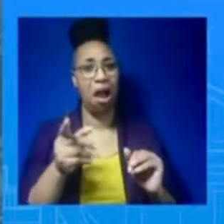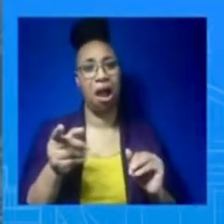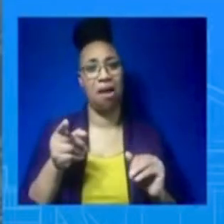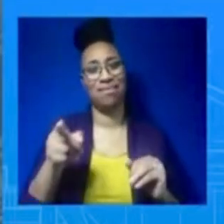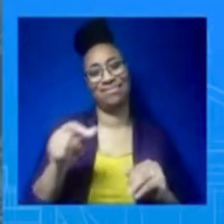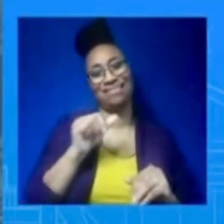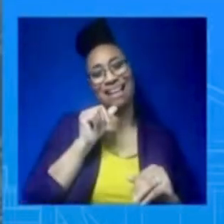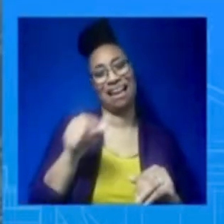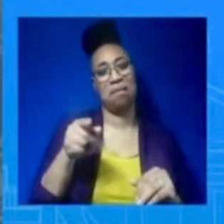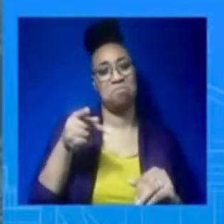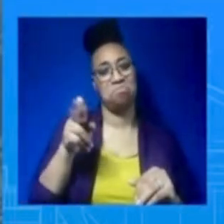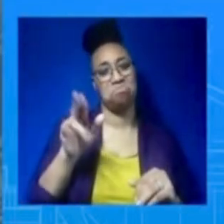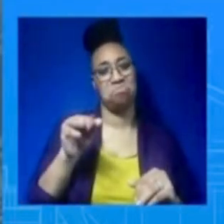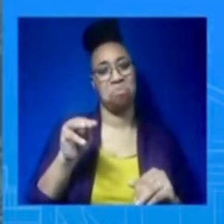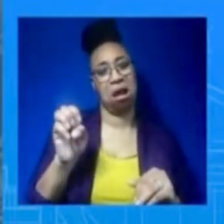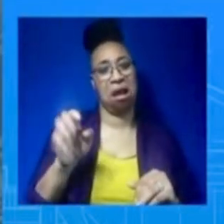to say.